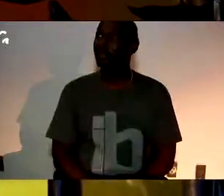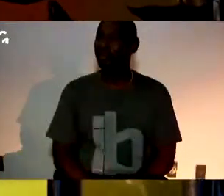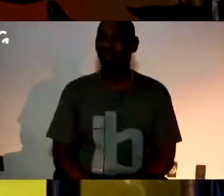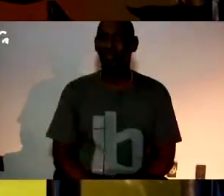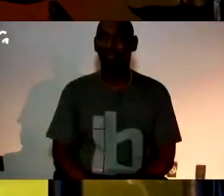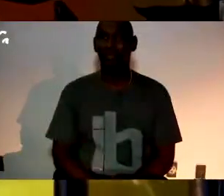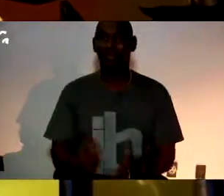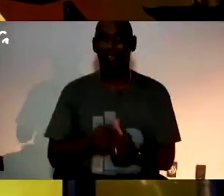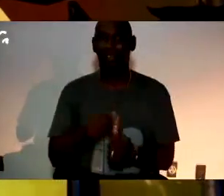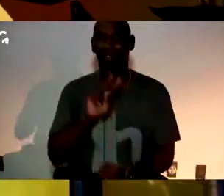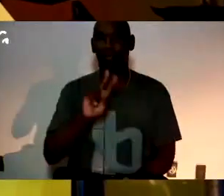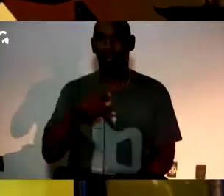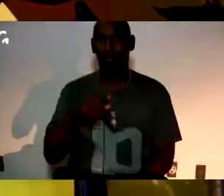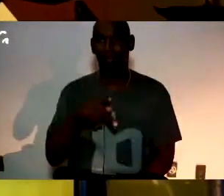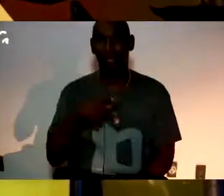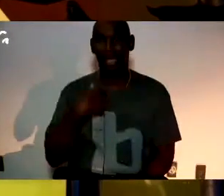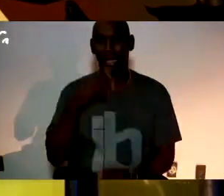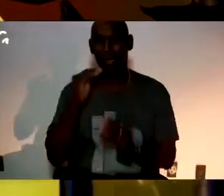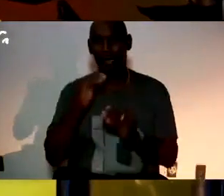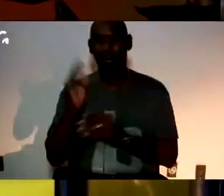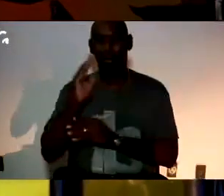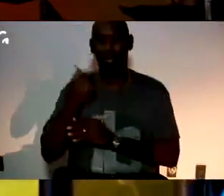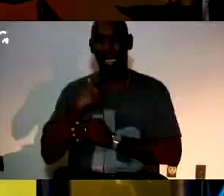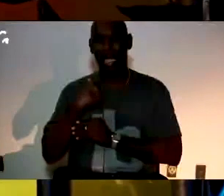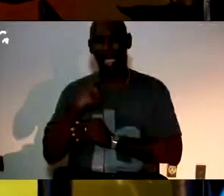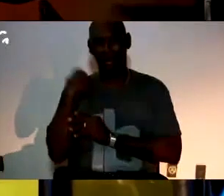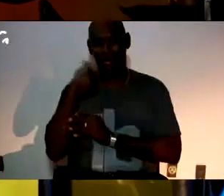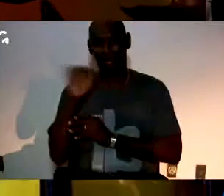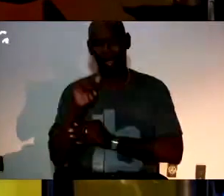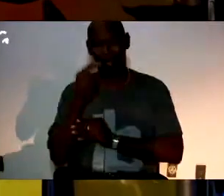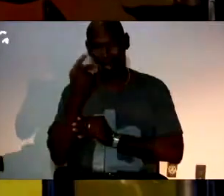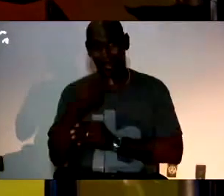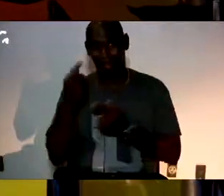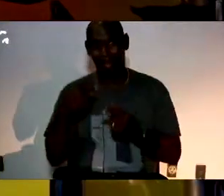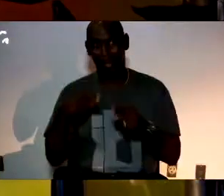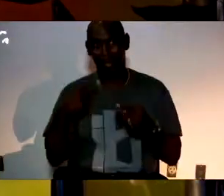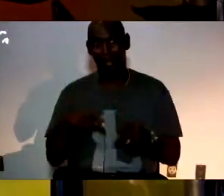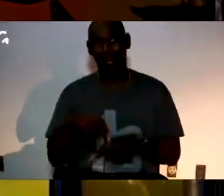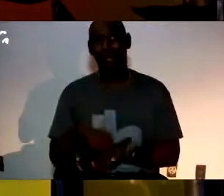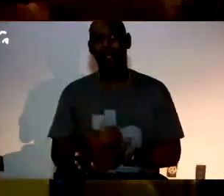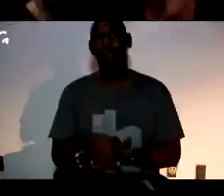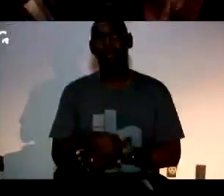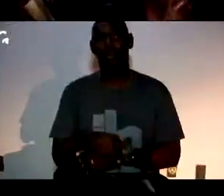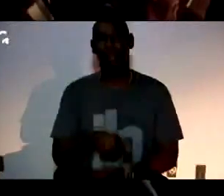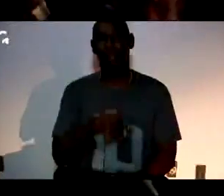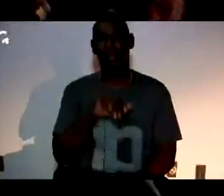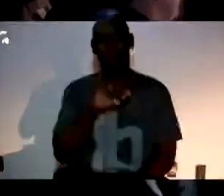The first vice president, I told him when I was a teacher I looked like him, see what happens. Mr. Miguel Solis, first vice president.